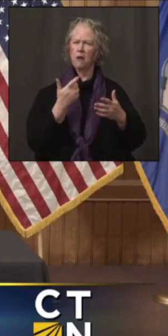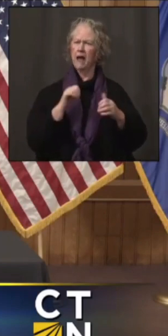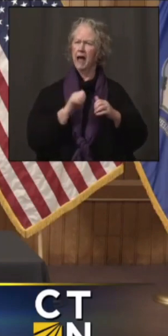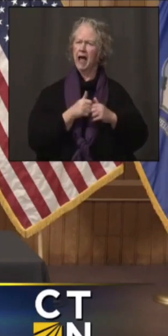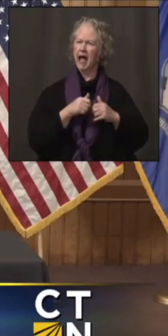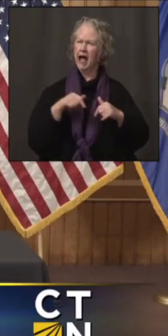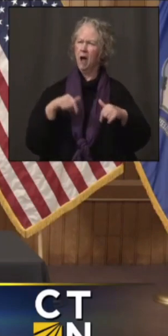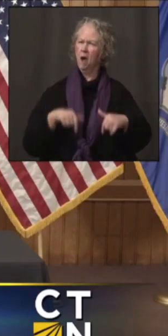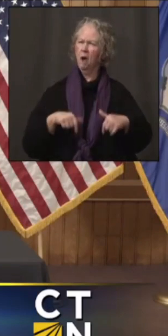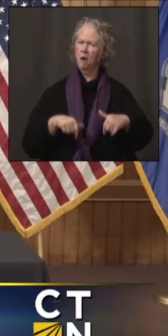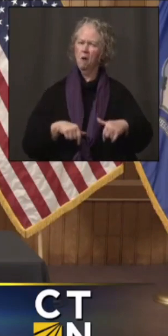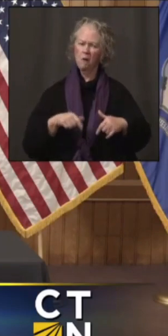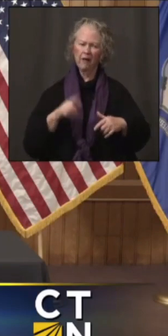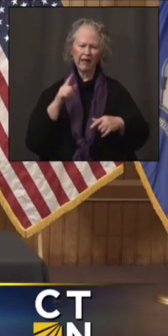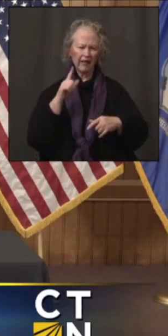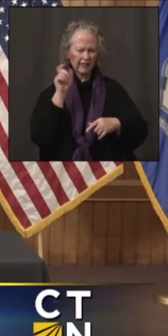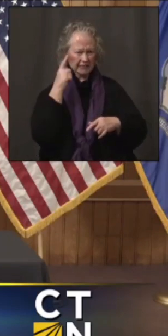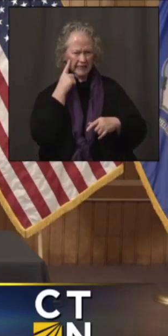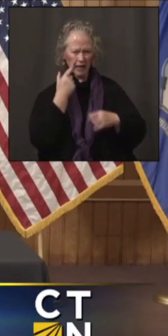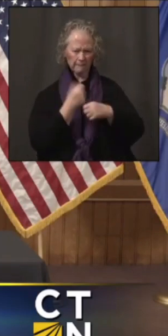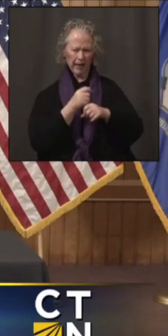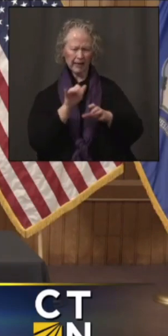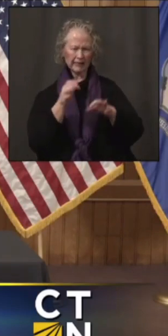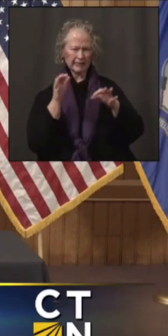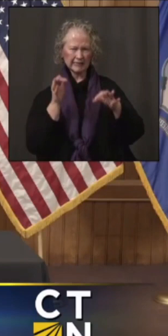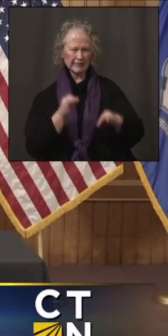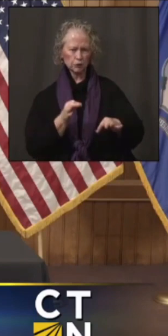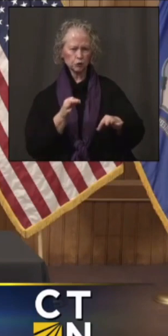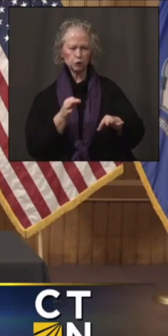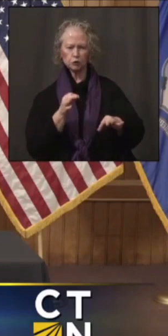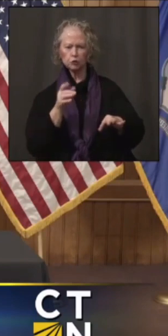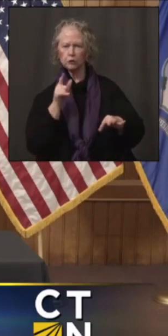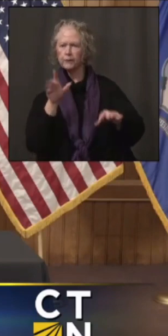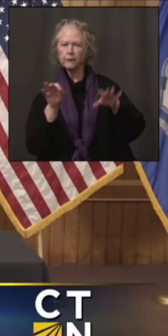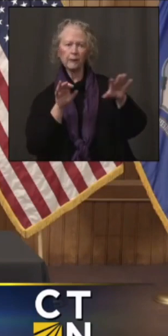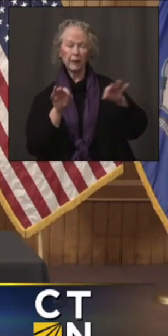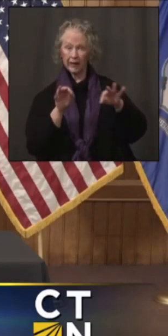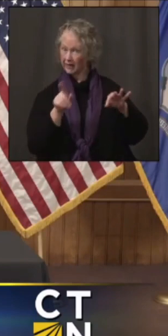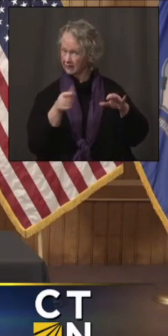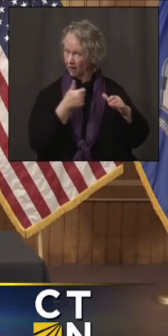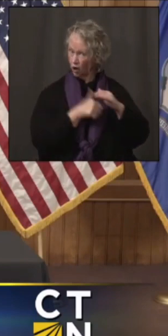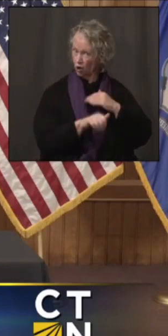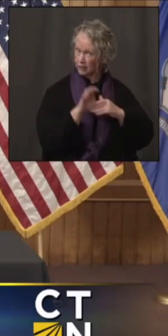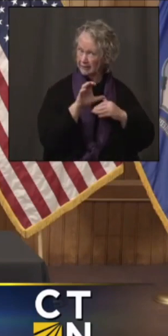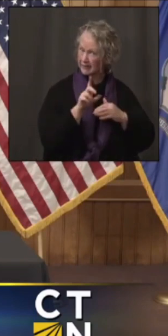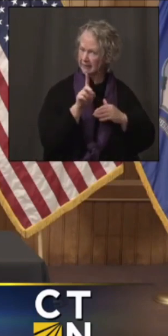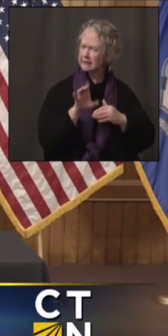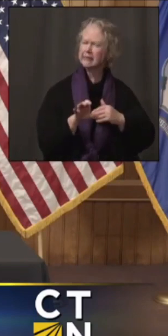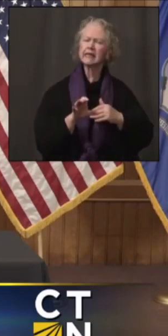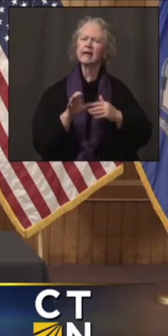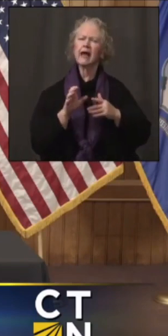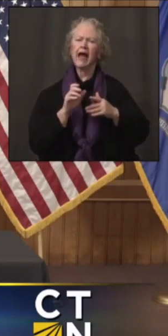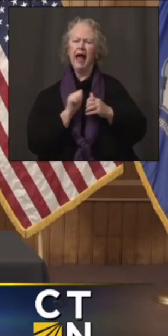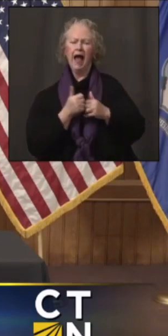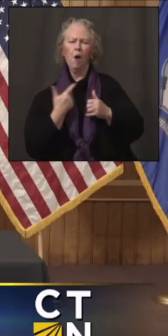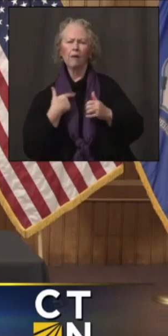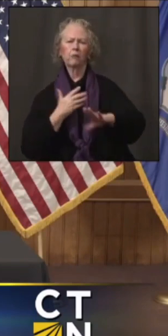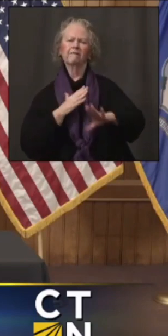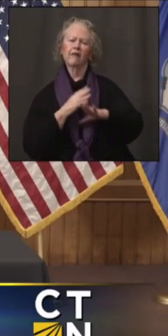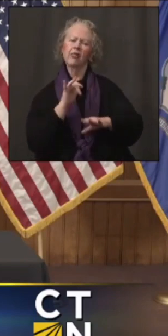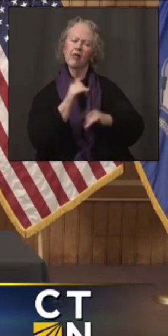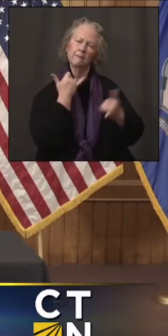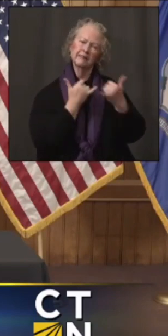those vaccine eligibility emails, or does that fall entirely on the CDC? And what's being done to prevent errors like this again?